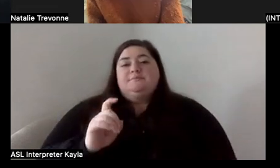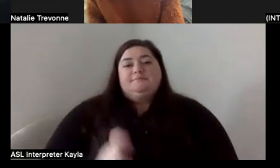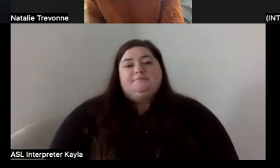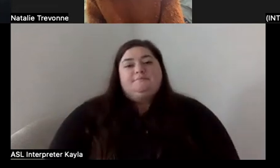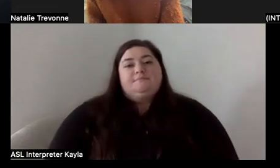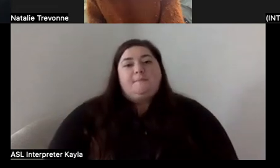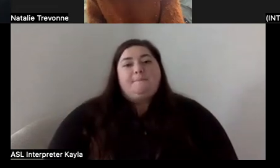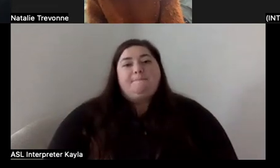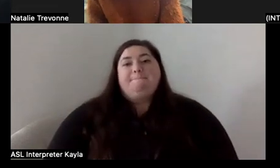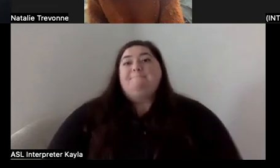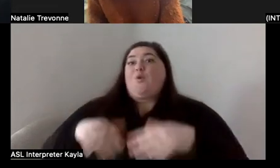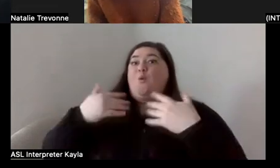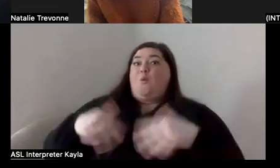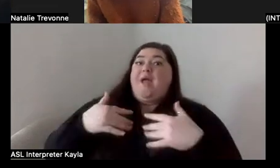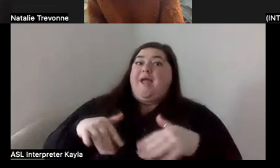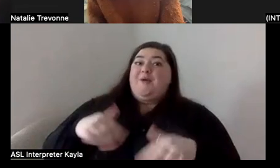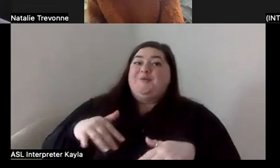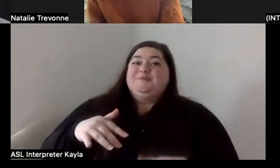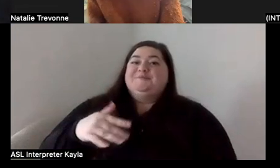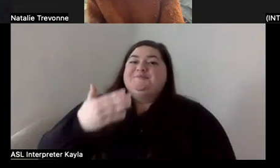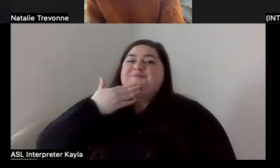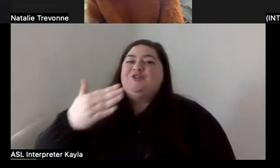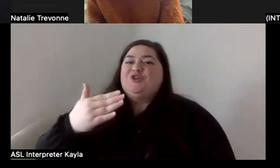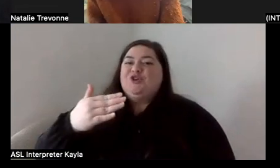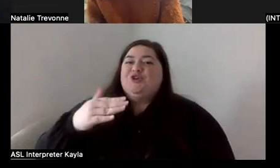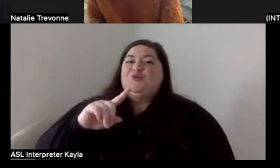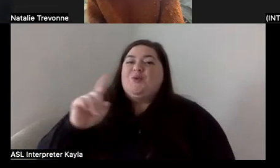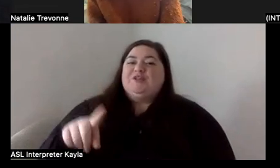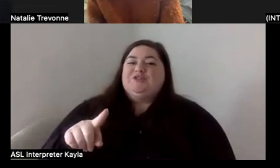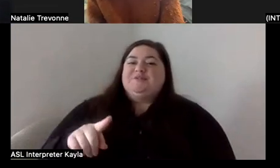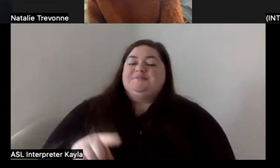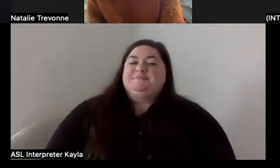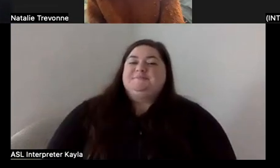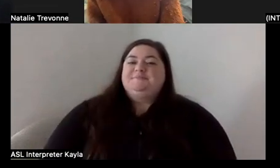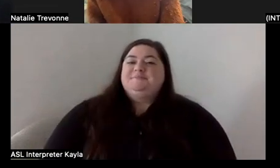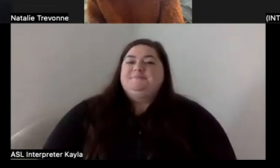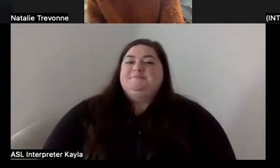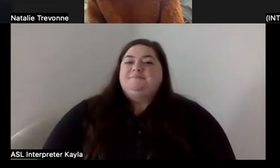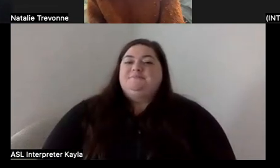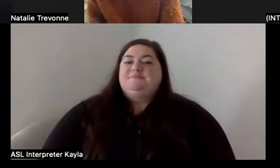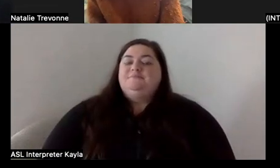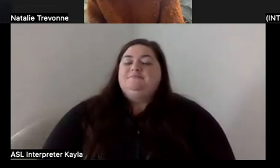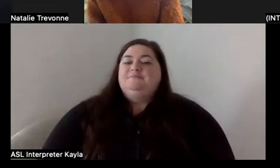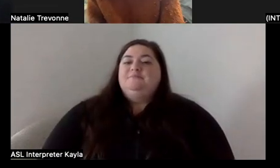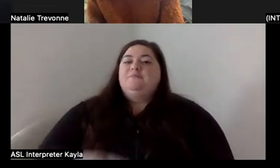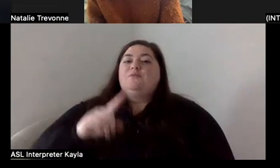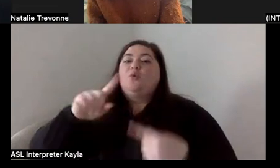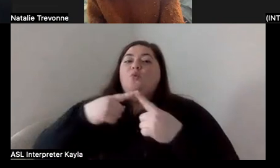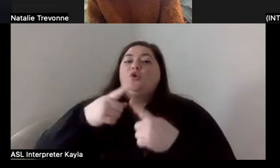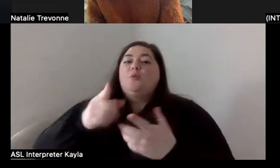Oh, wow. Great question. I think, you know, whether you become disabled